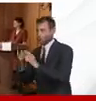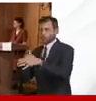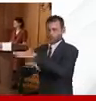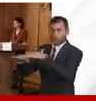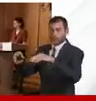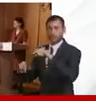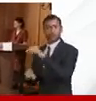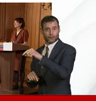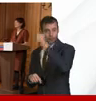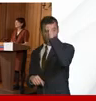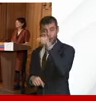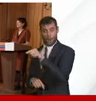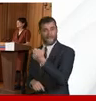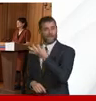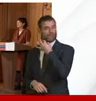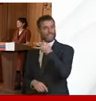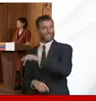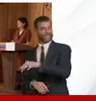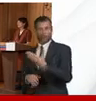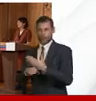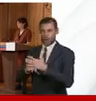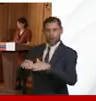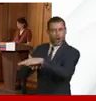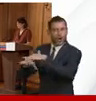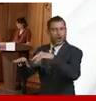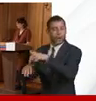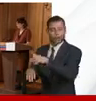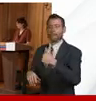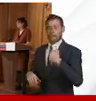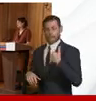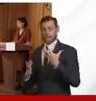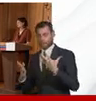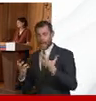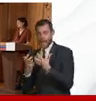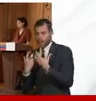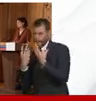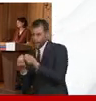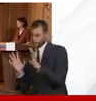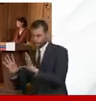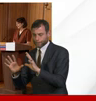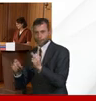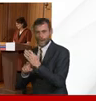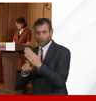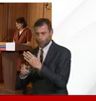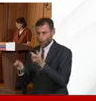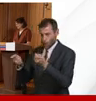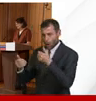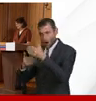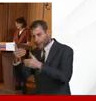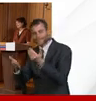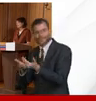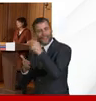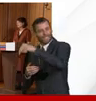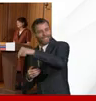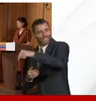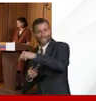the risks of working are um and uh and how we're supporting them to do uh to do their work safely I think you raised